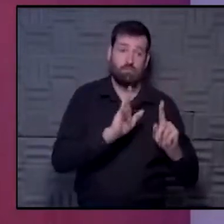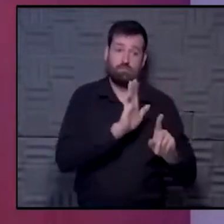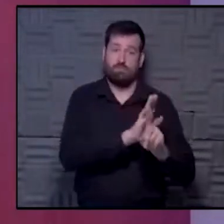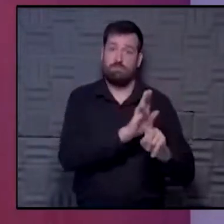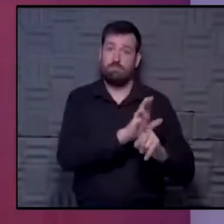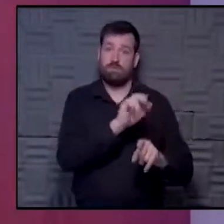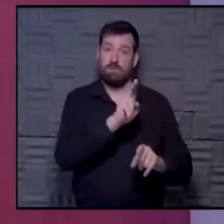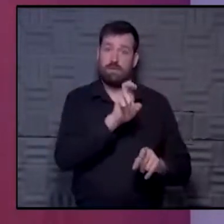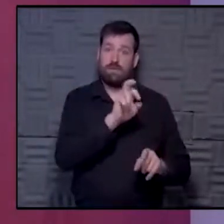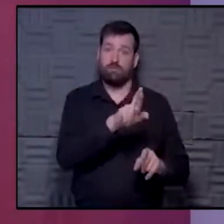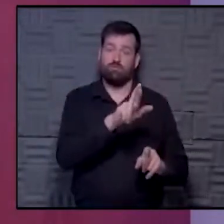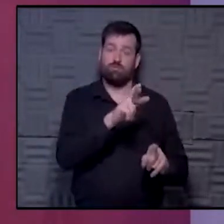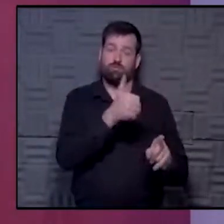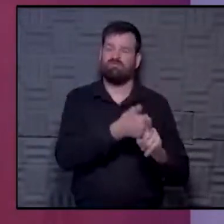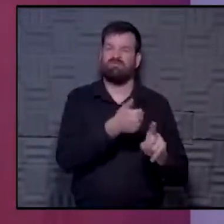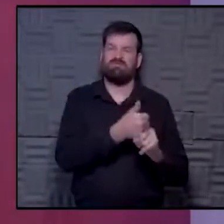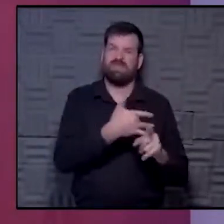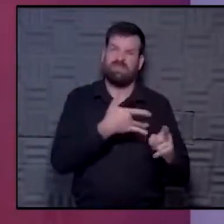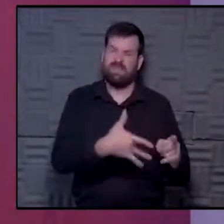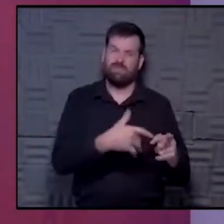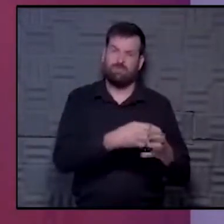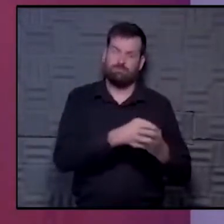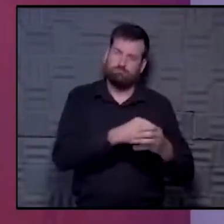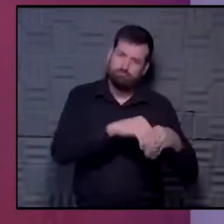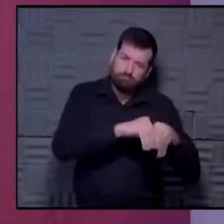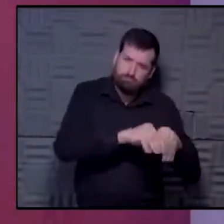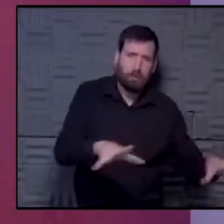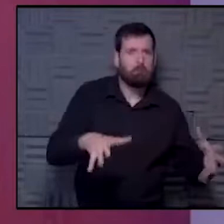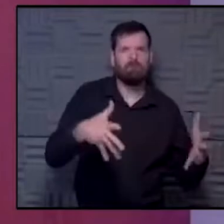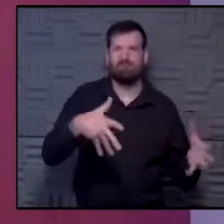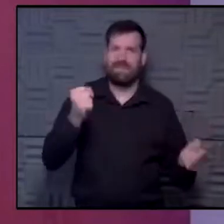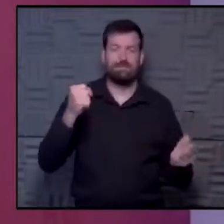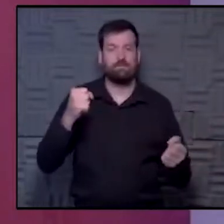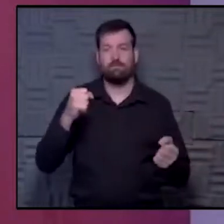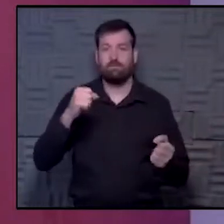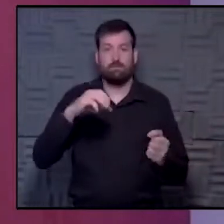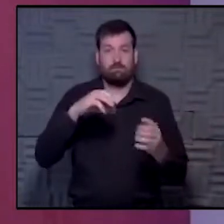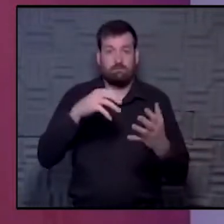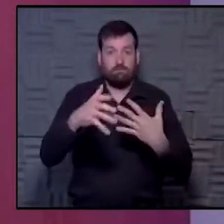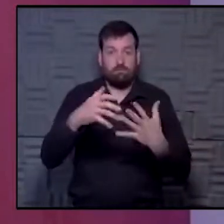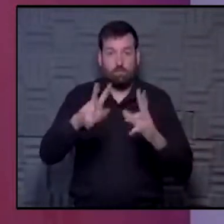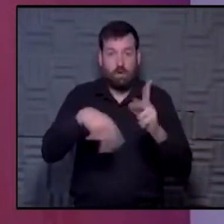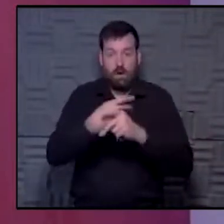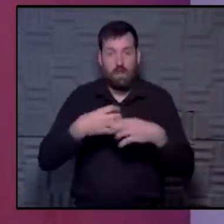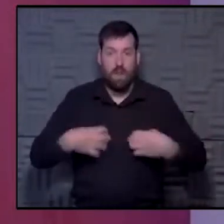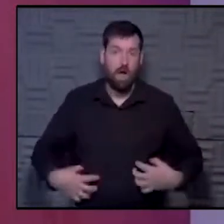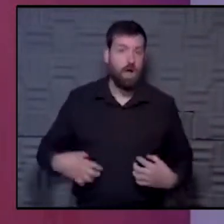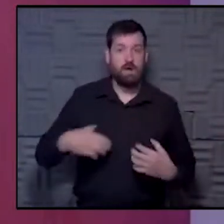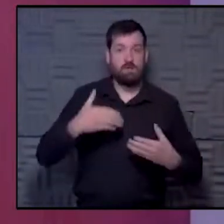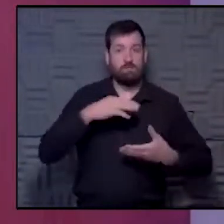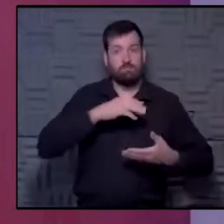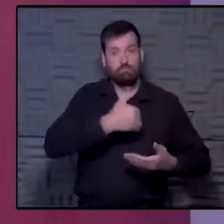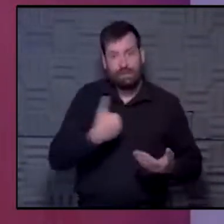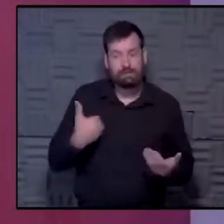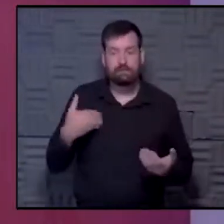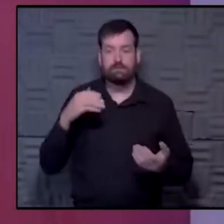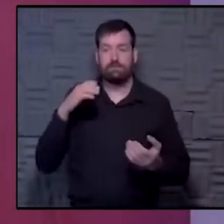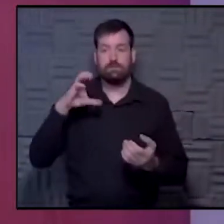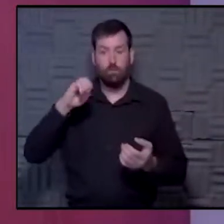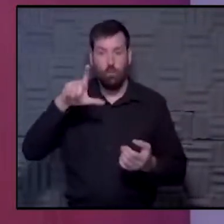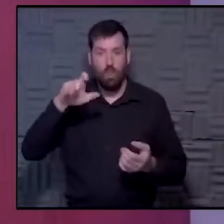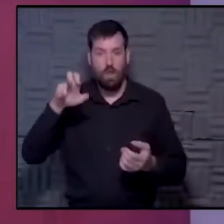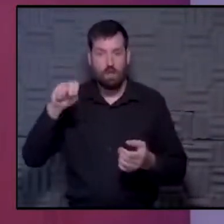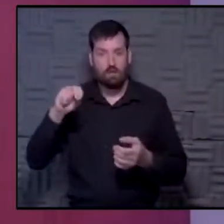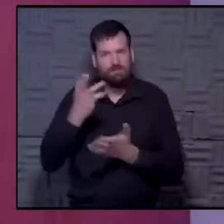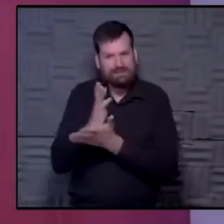cancers just grow on a very fast pace, whether it's breast cancer or prostate cancer or colon cancer or lung cancer. And they're individuals where the cancer